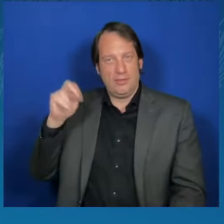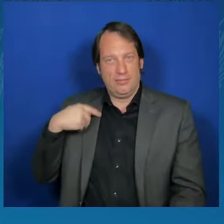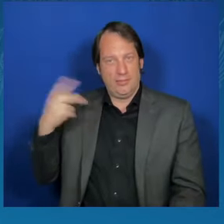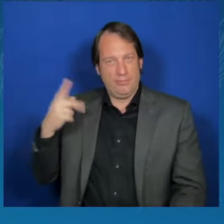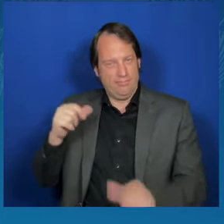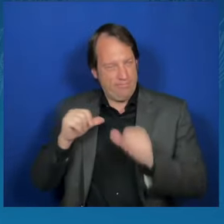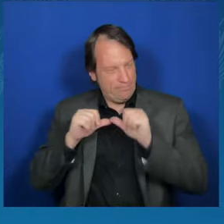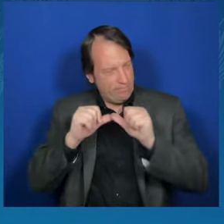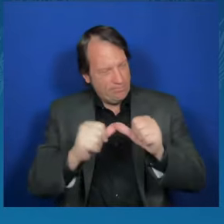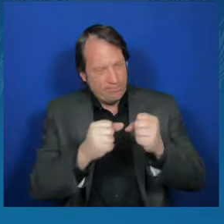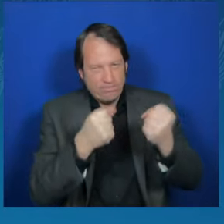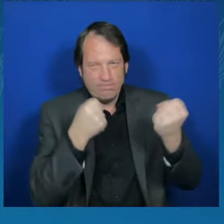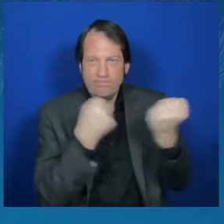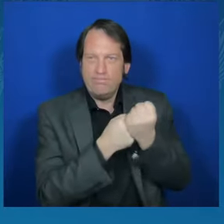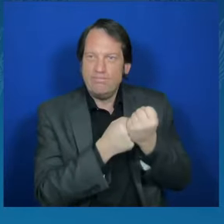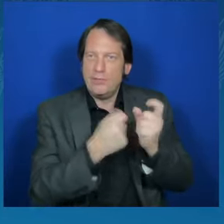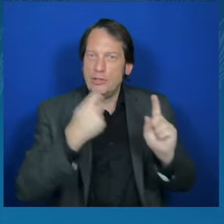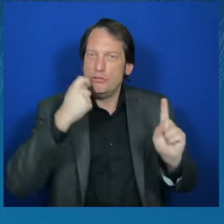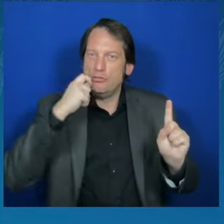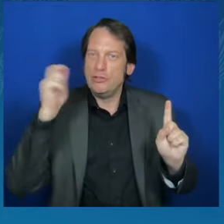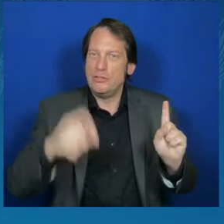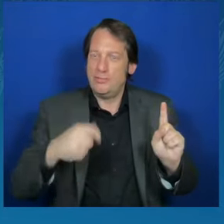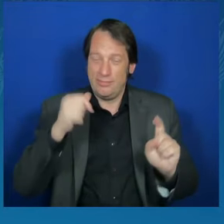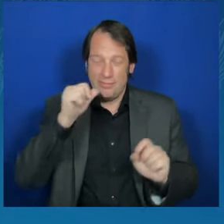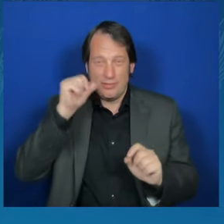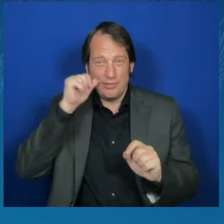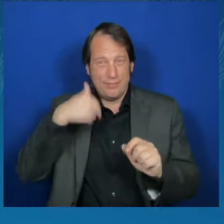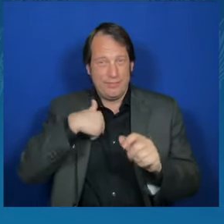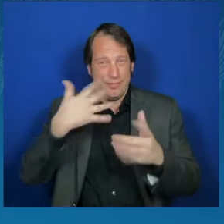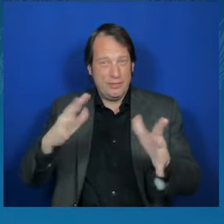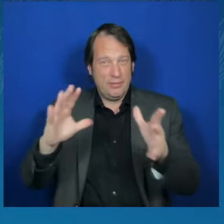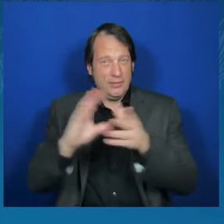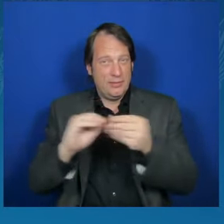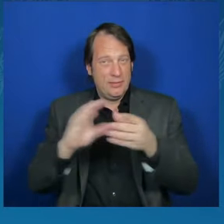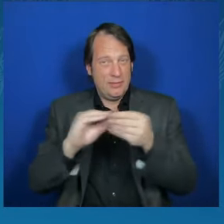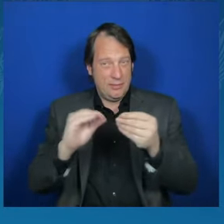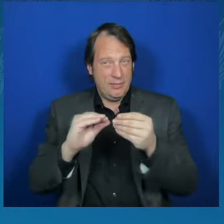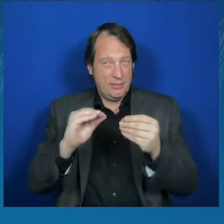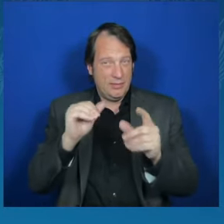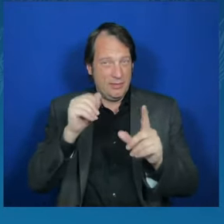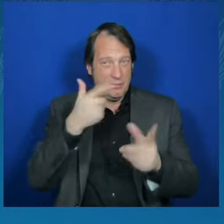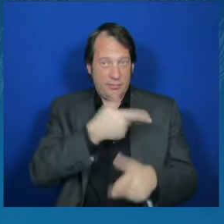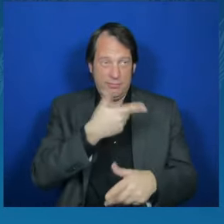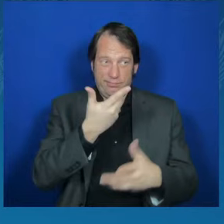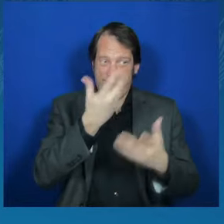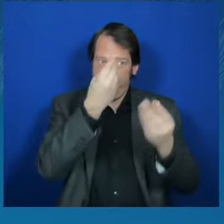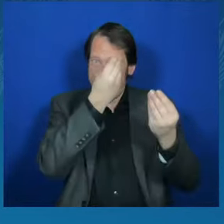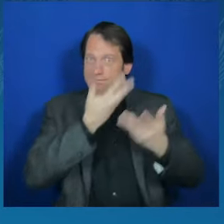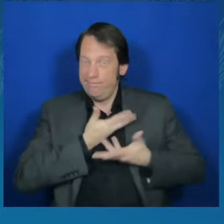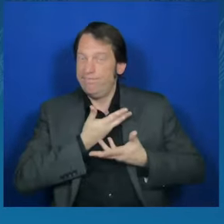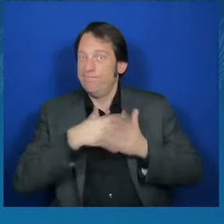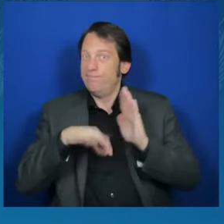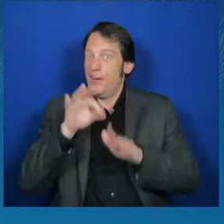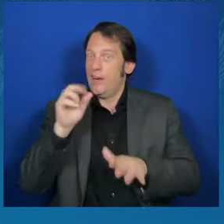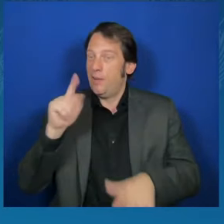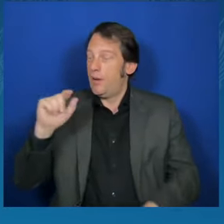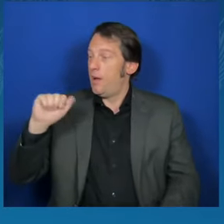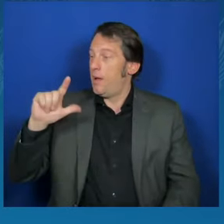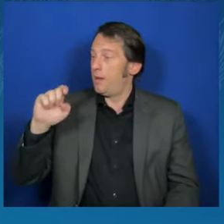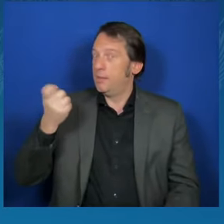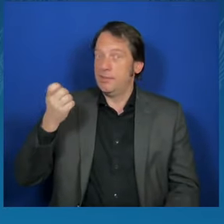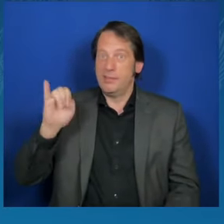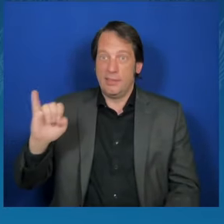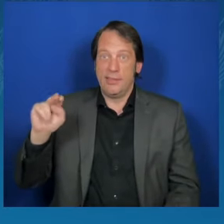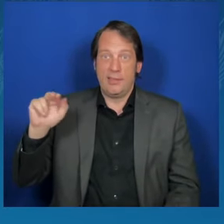Yesterday, we received reports that Alexei Navalny died in Russia. I met with his wife, Yulia, yesterday